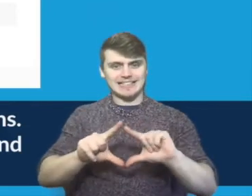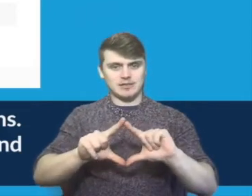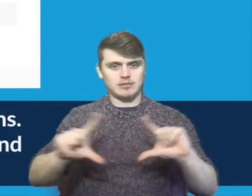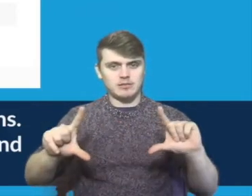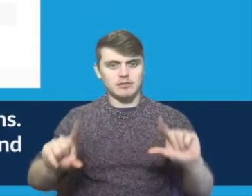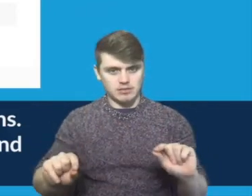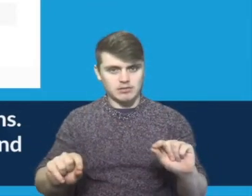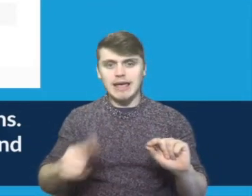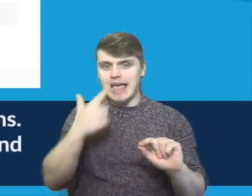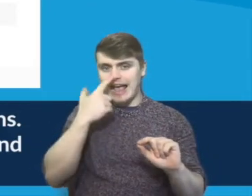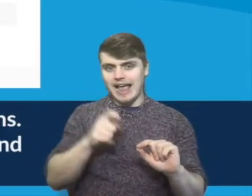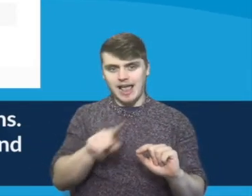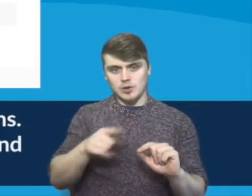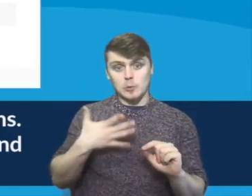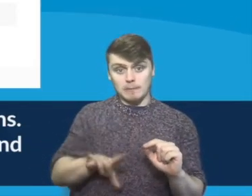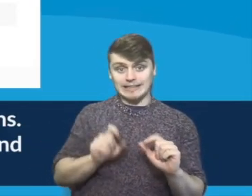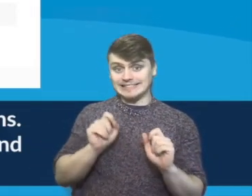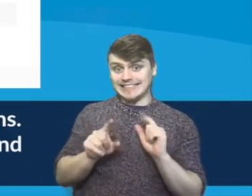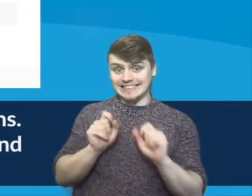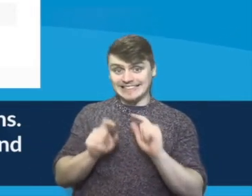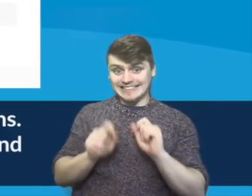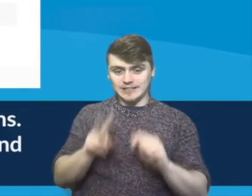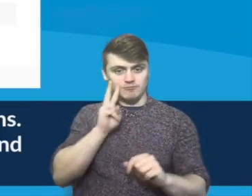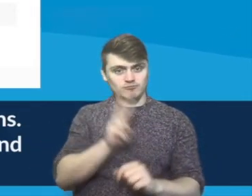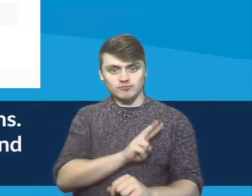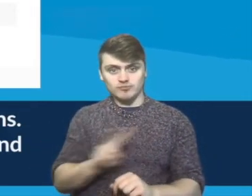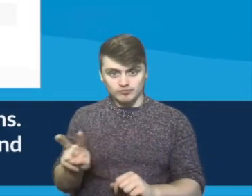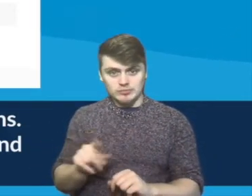Items, where you can view or read all messages sent.